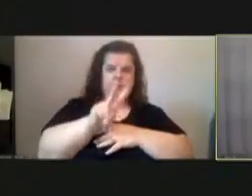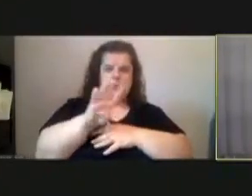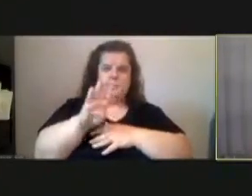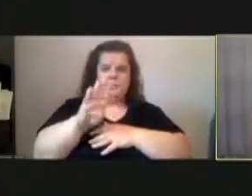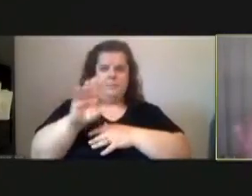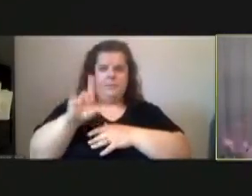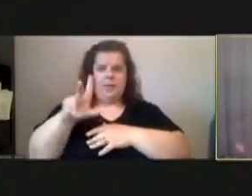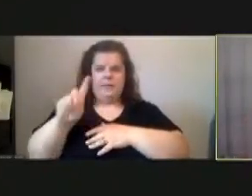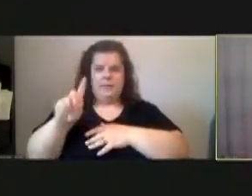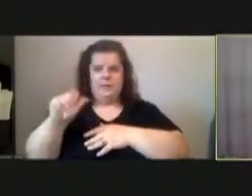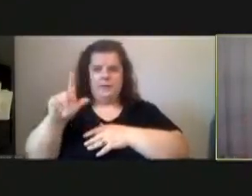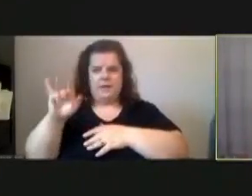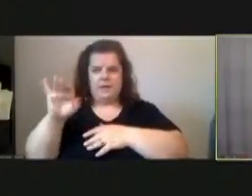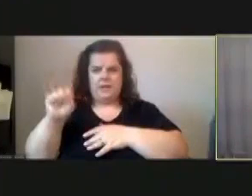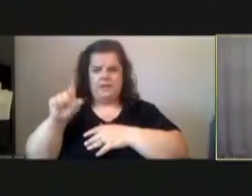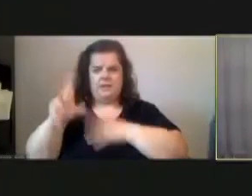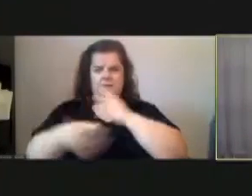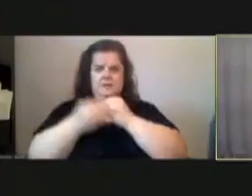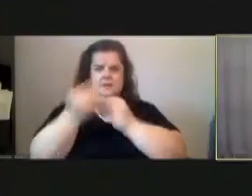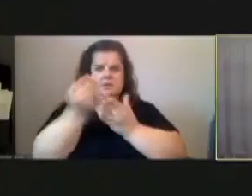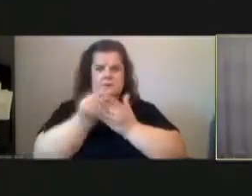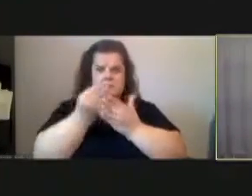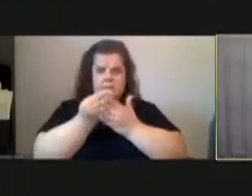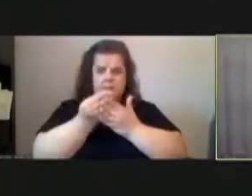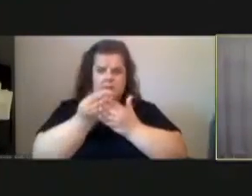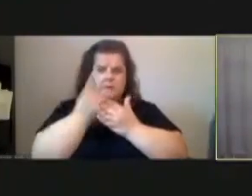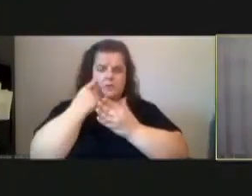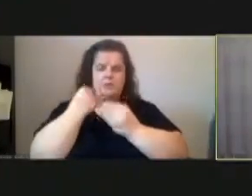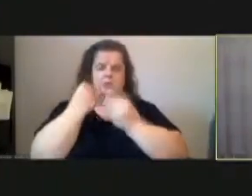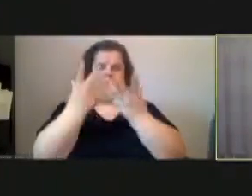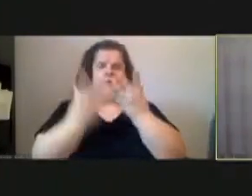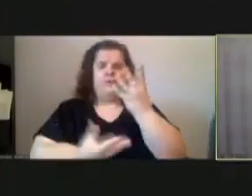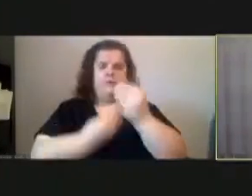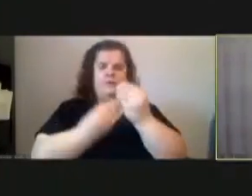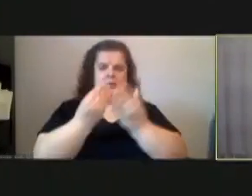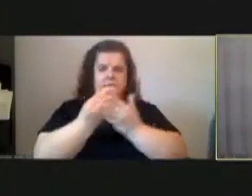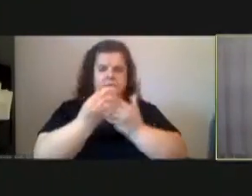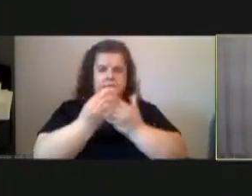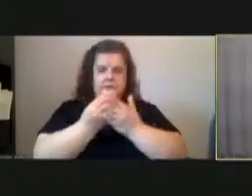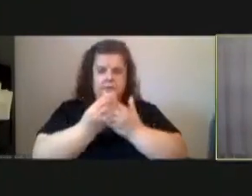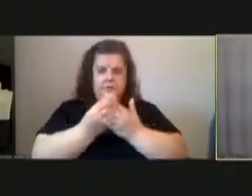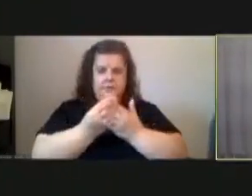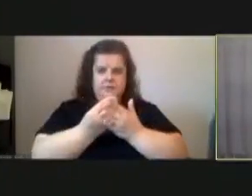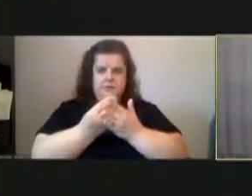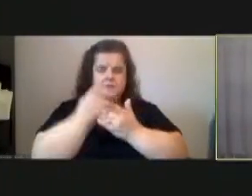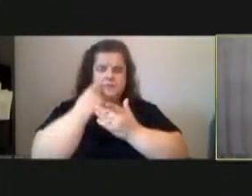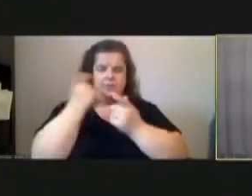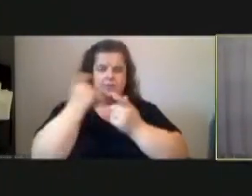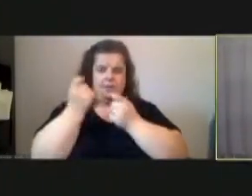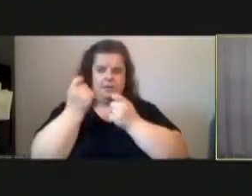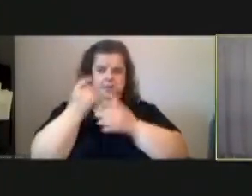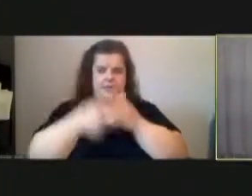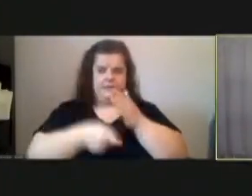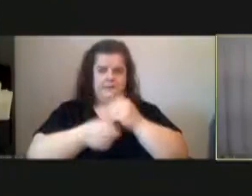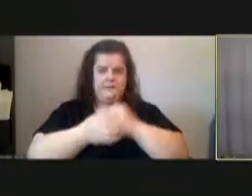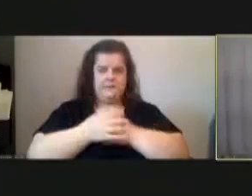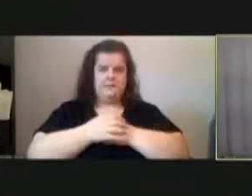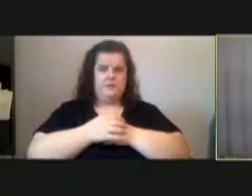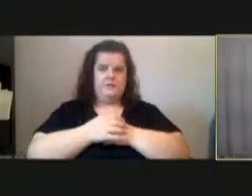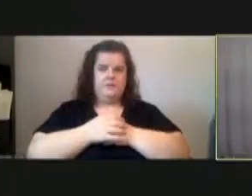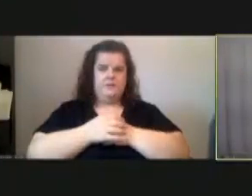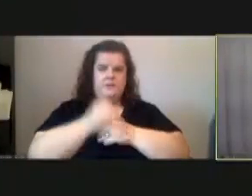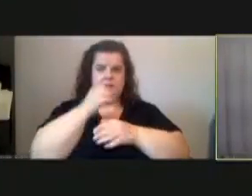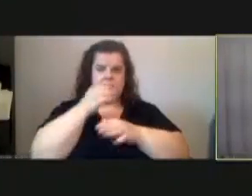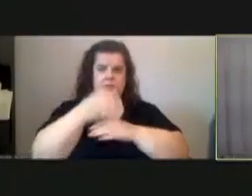to add money to uh to provide additional funds for management fees it costs not to exceed